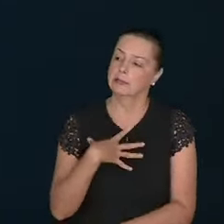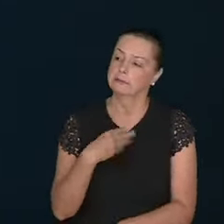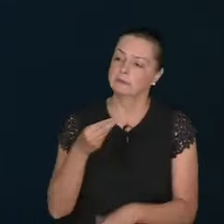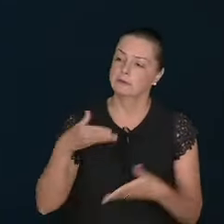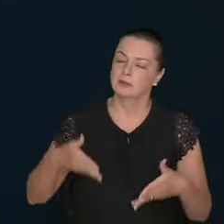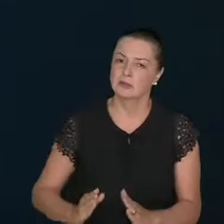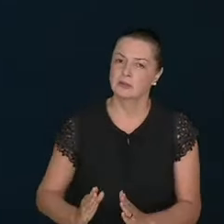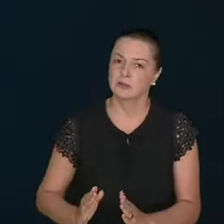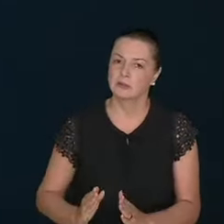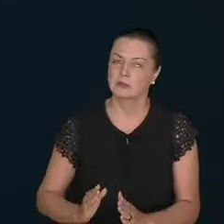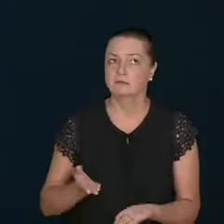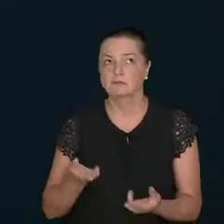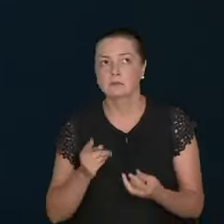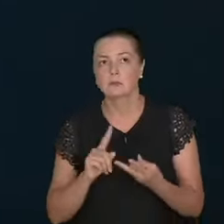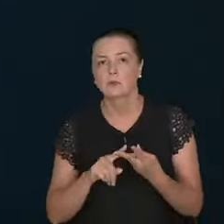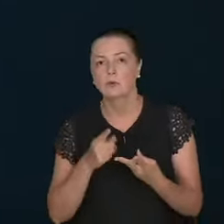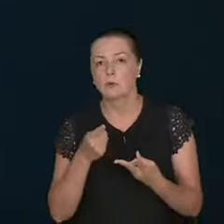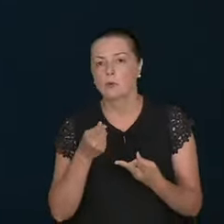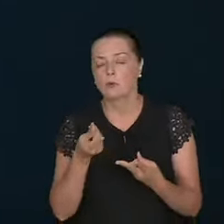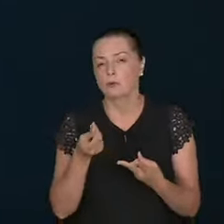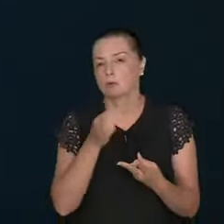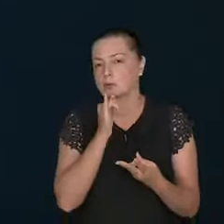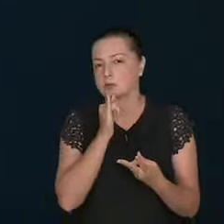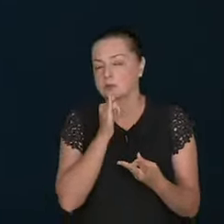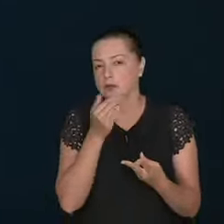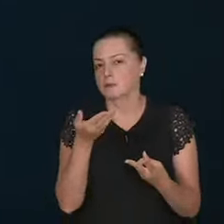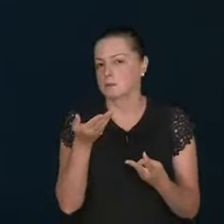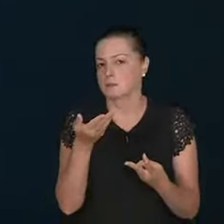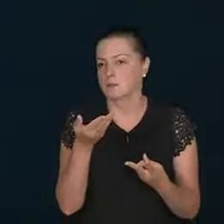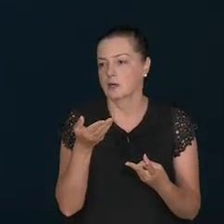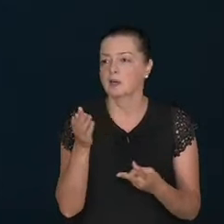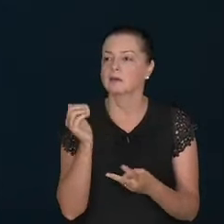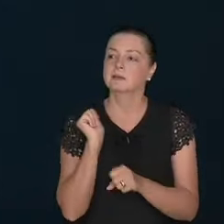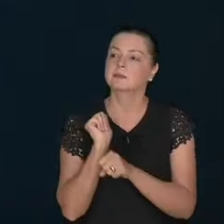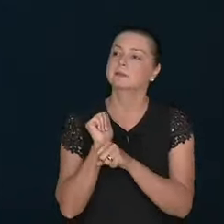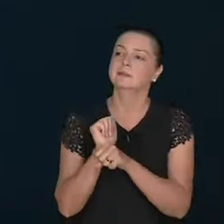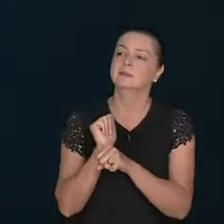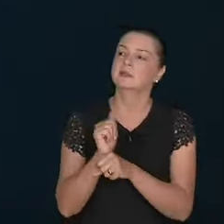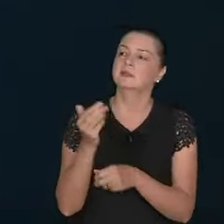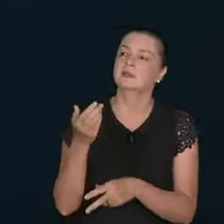It is a true resilience, perseverance.